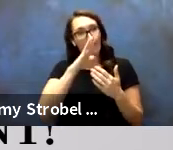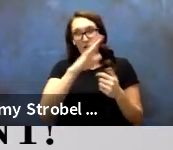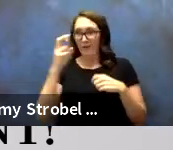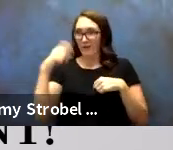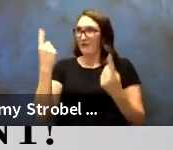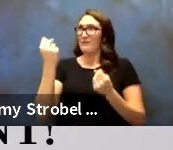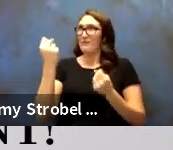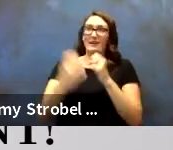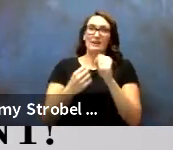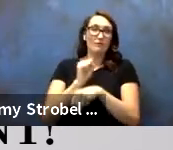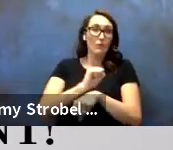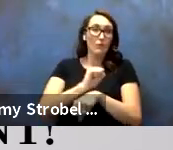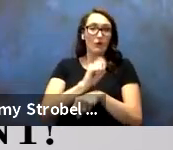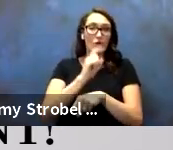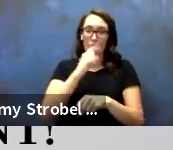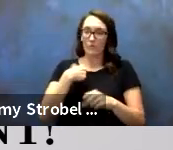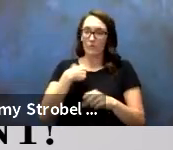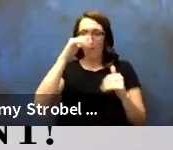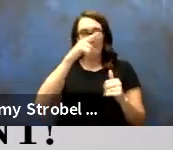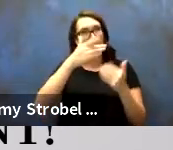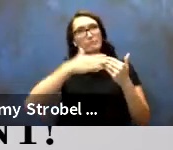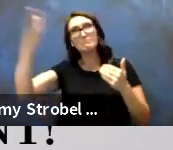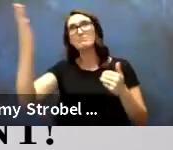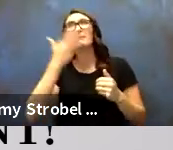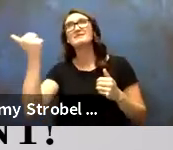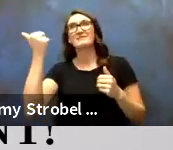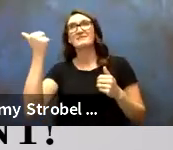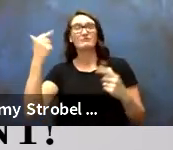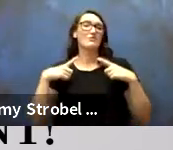And we wish you nothing but the best in retirement.